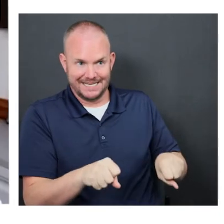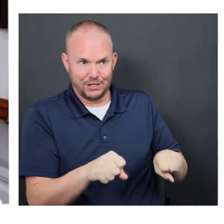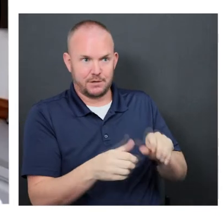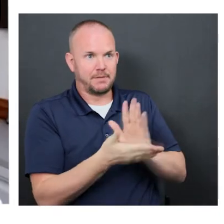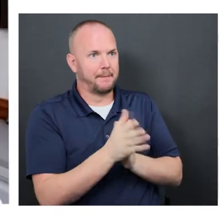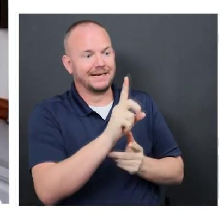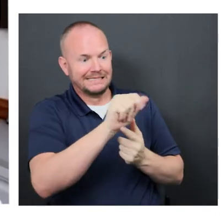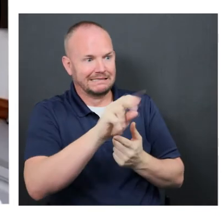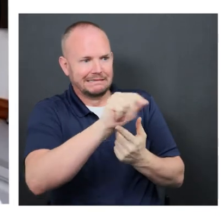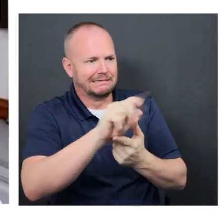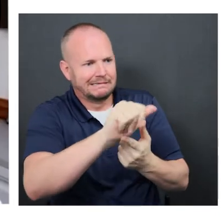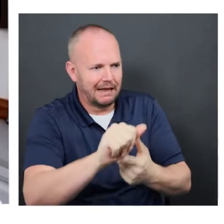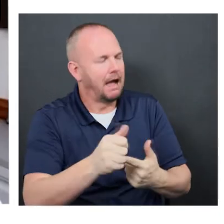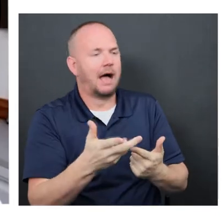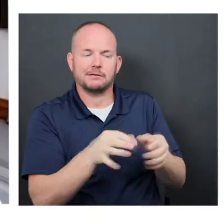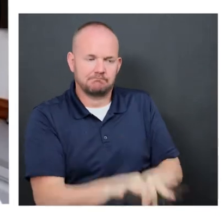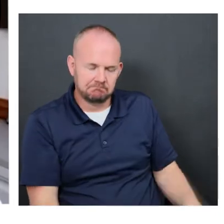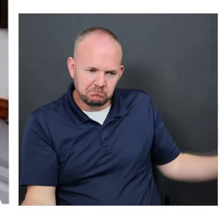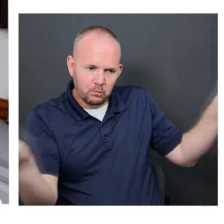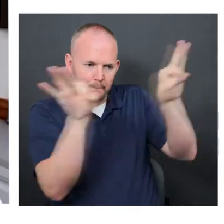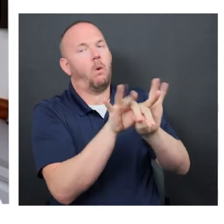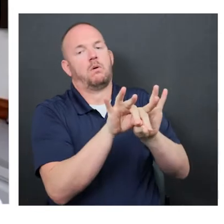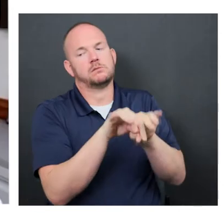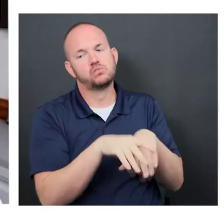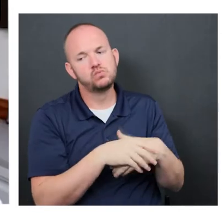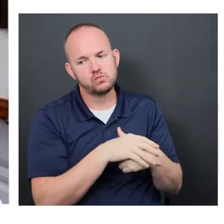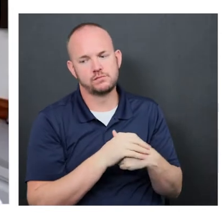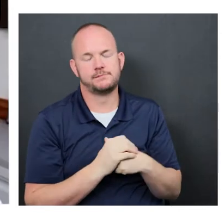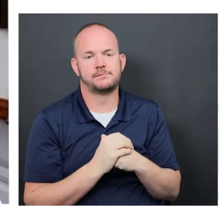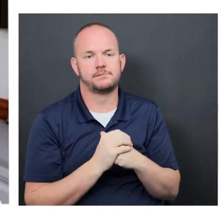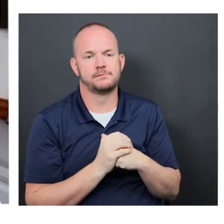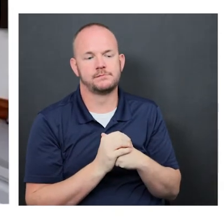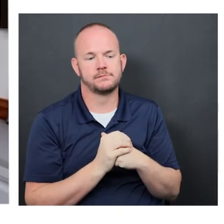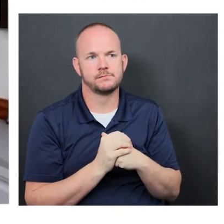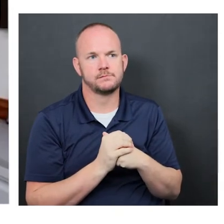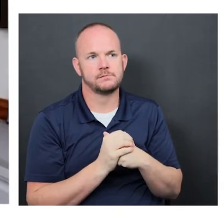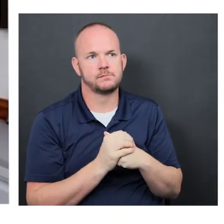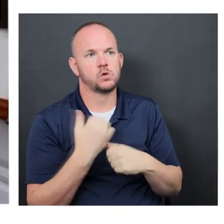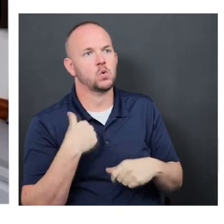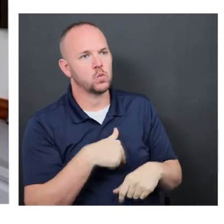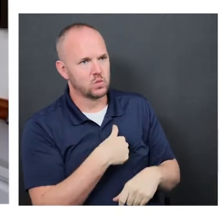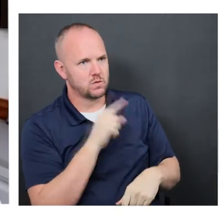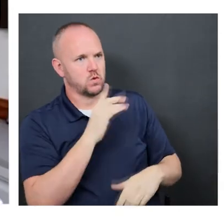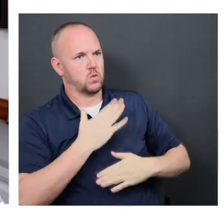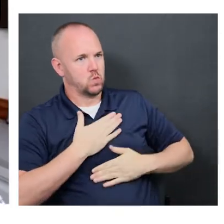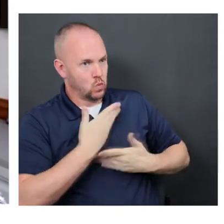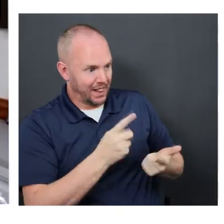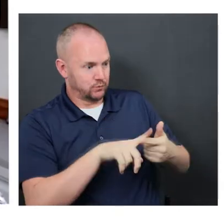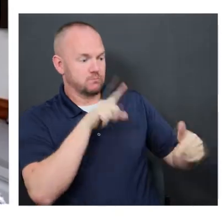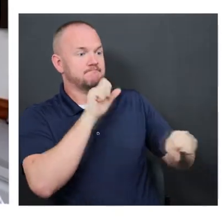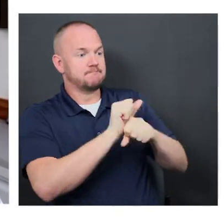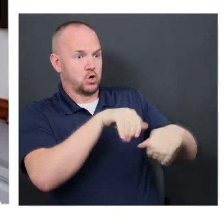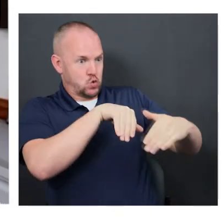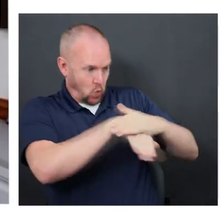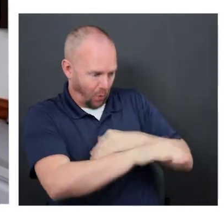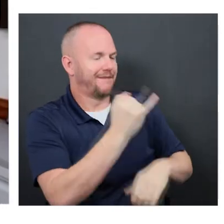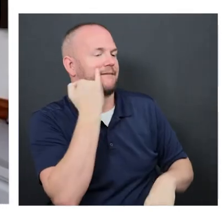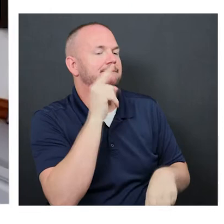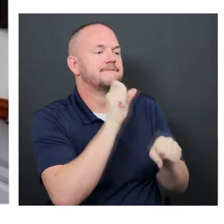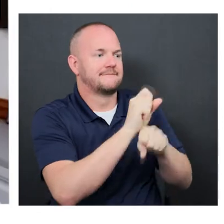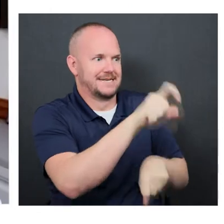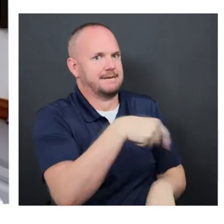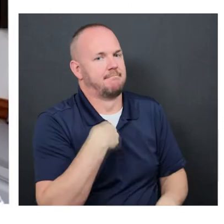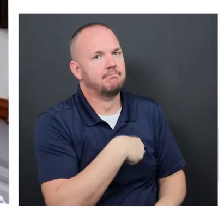visibility, visibility is essential. They're not going to forget that we were there and willing to go in with them should they need us.